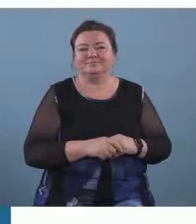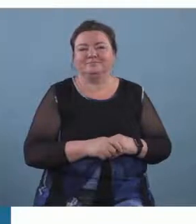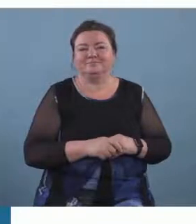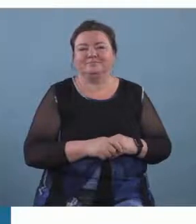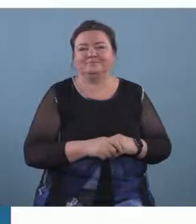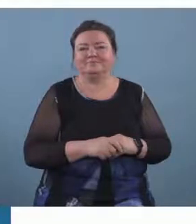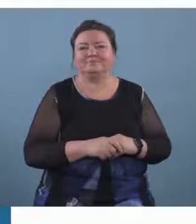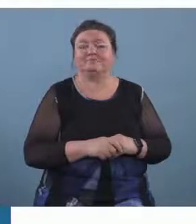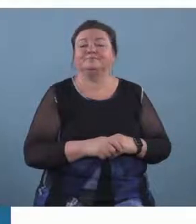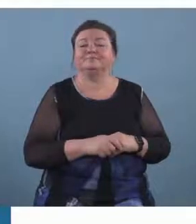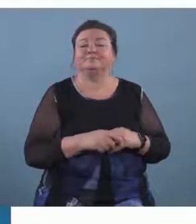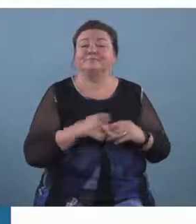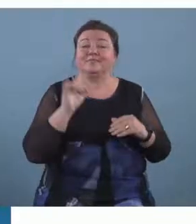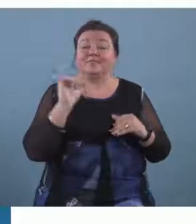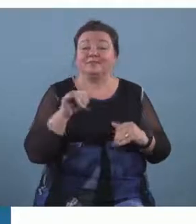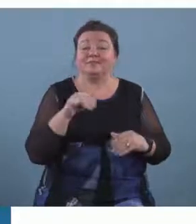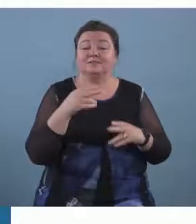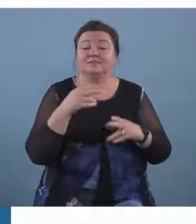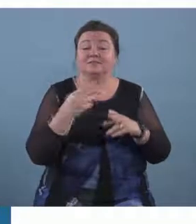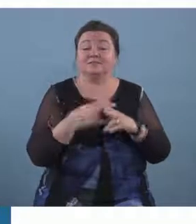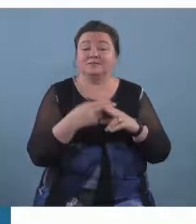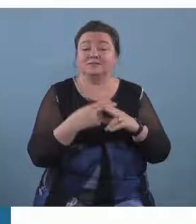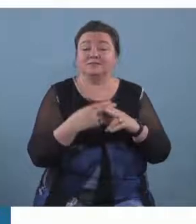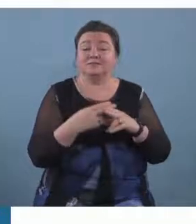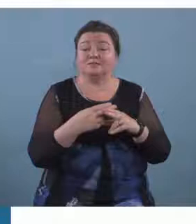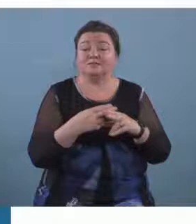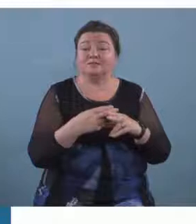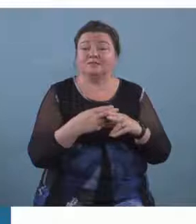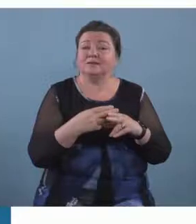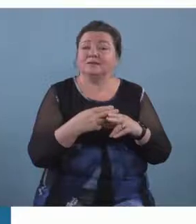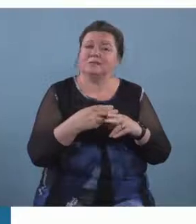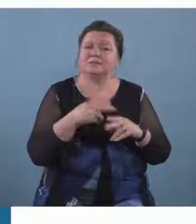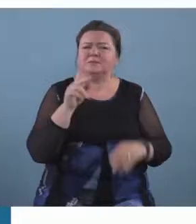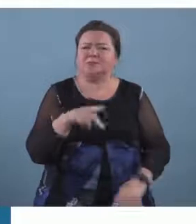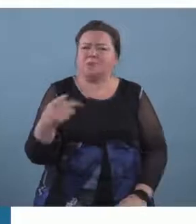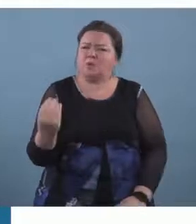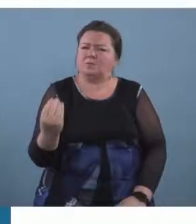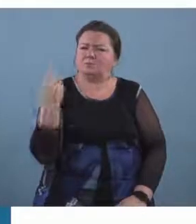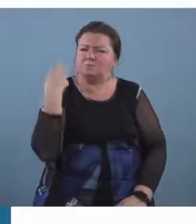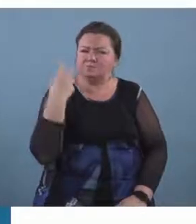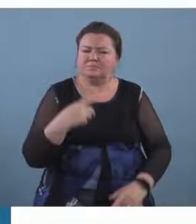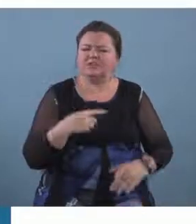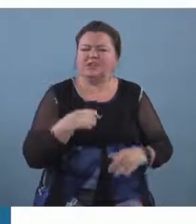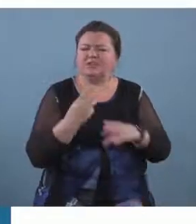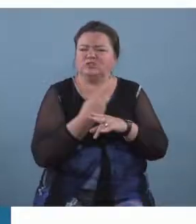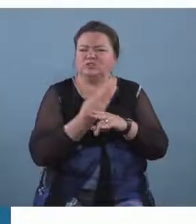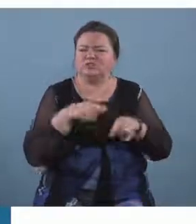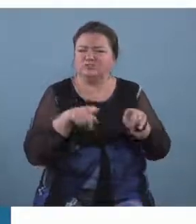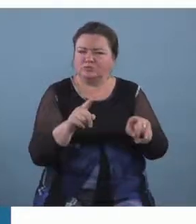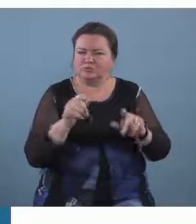here we have um a powerpoint presentation which i have used before